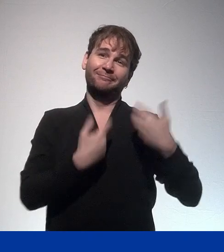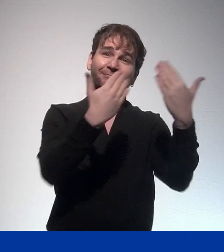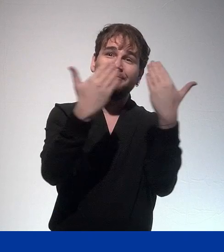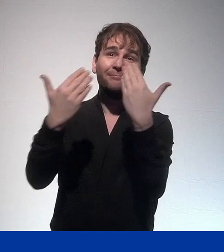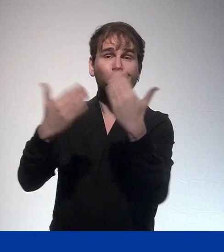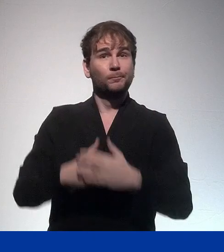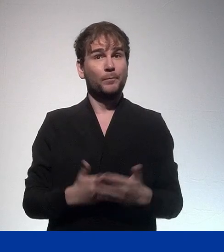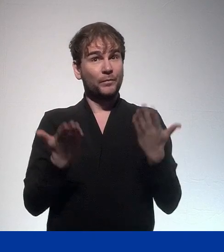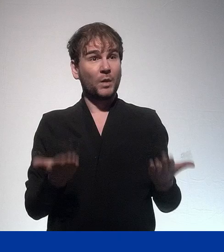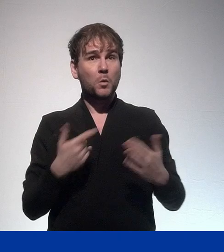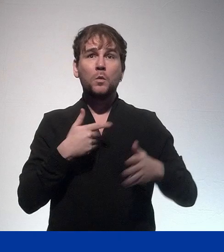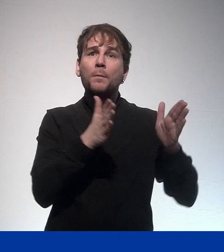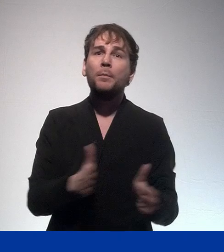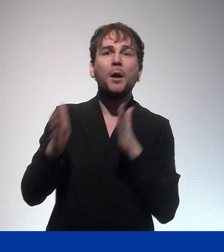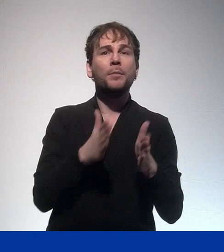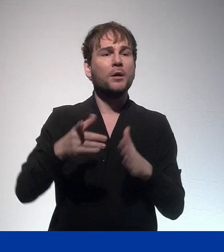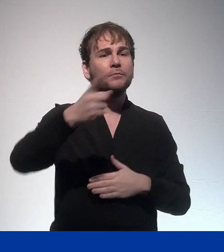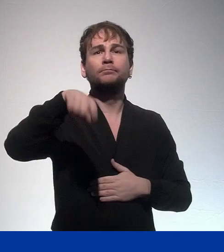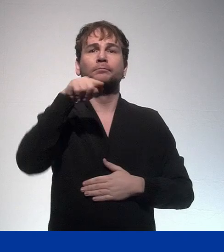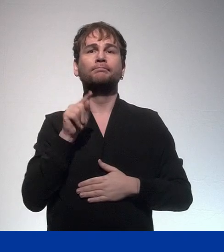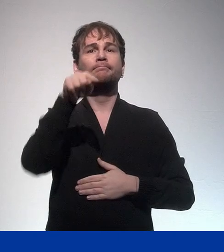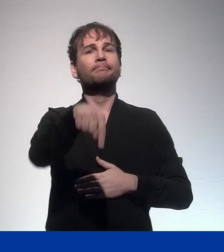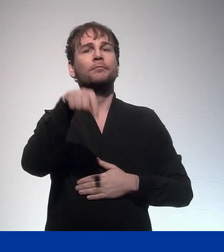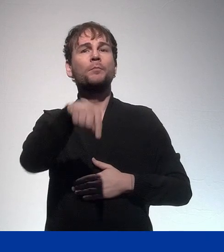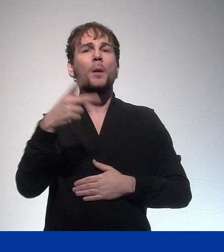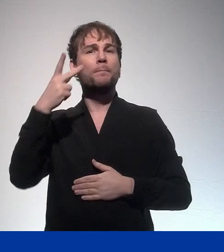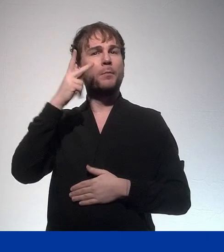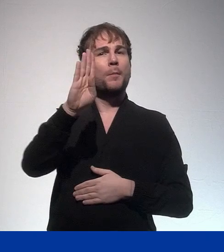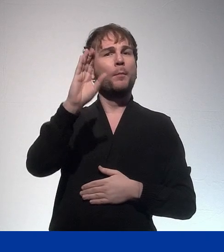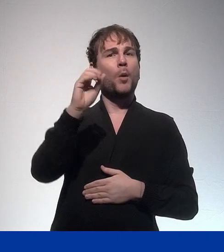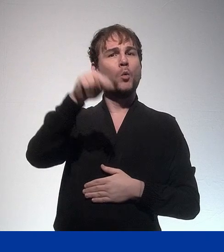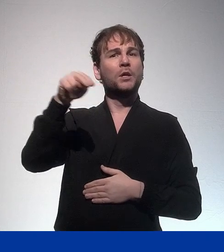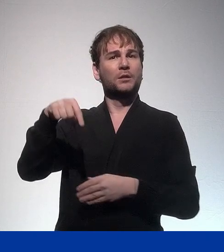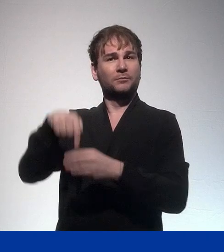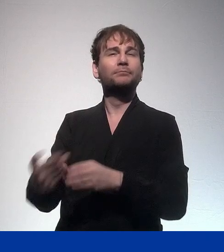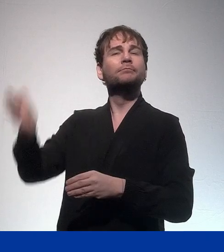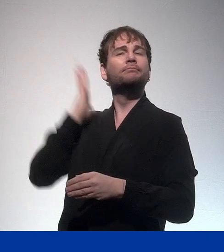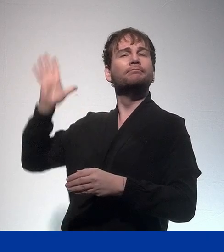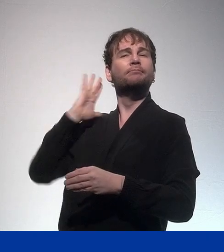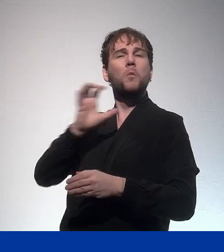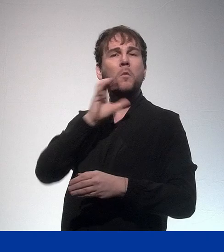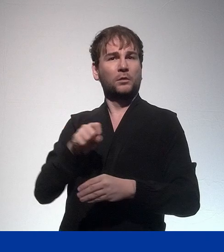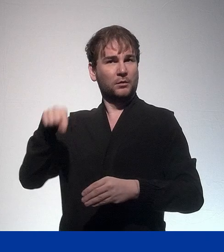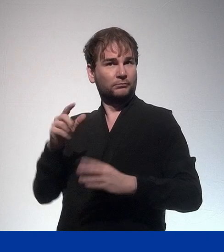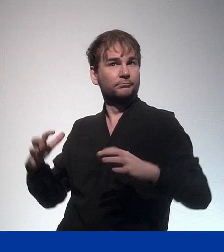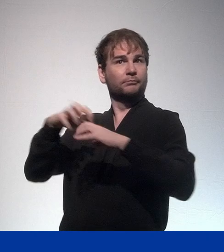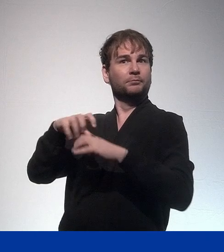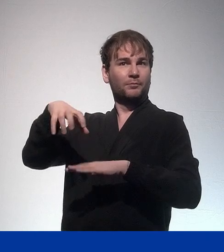conference. And of course we should have come together in Bonn together. We should have been in the former Bundestag